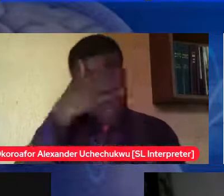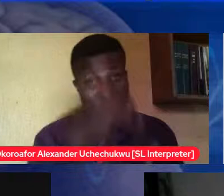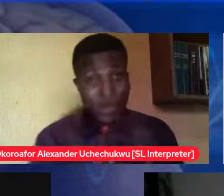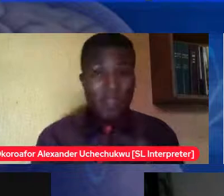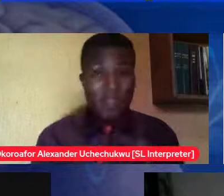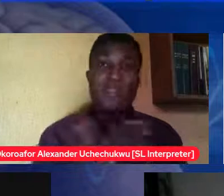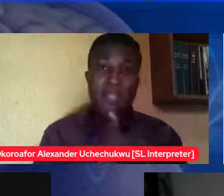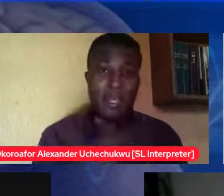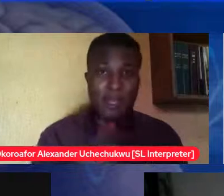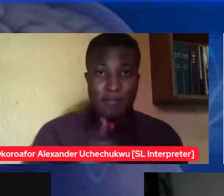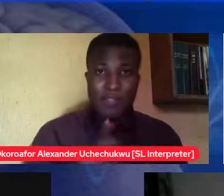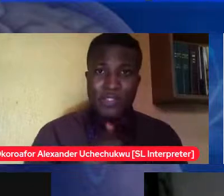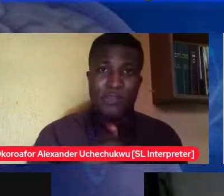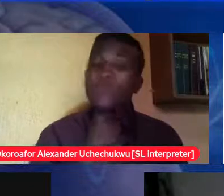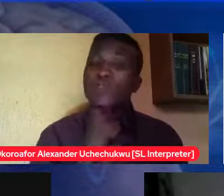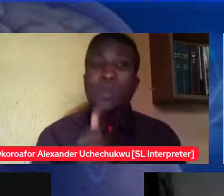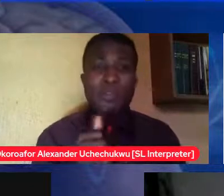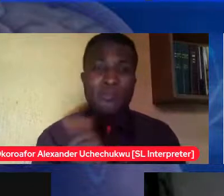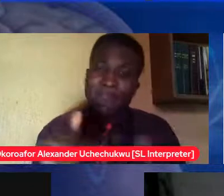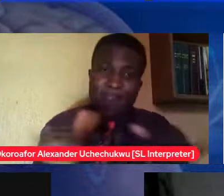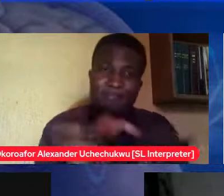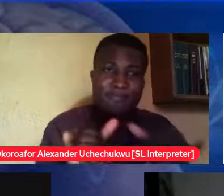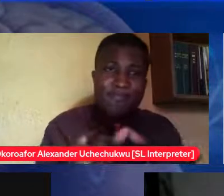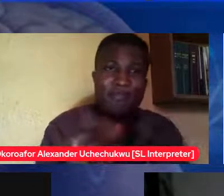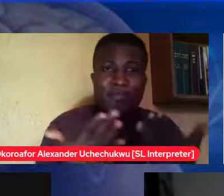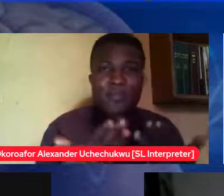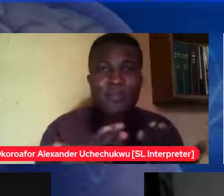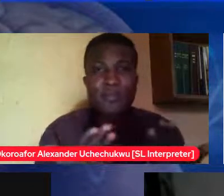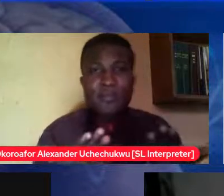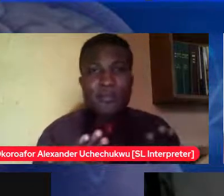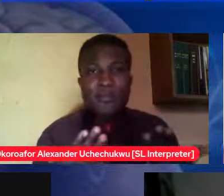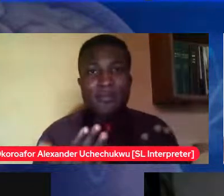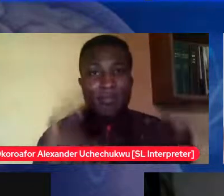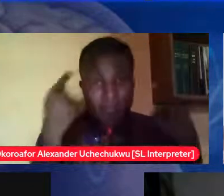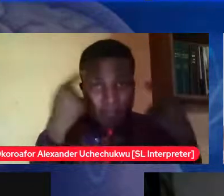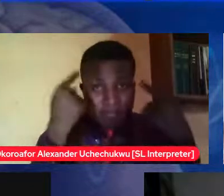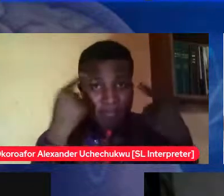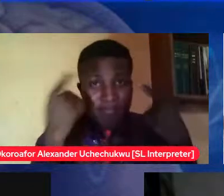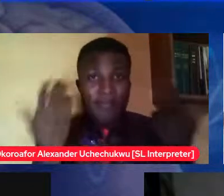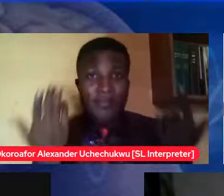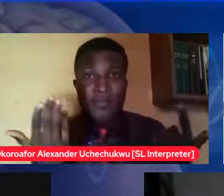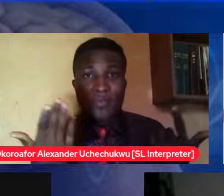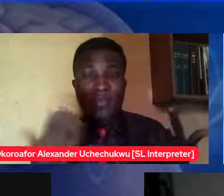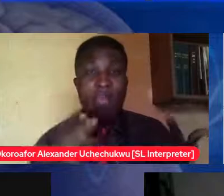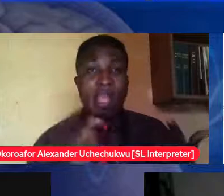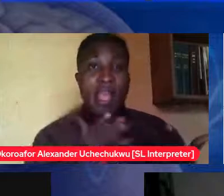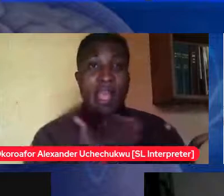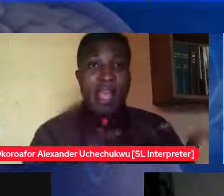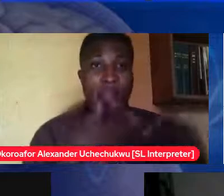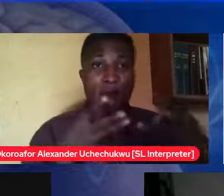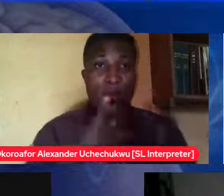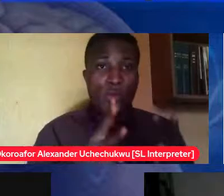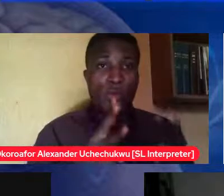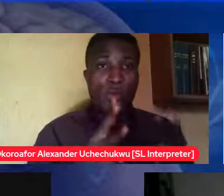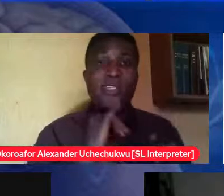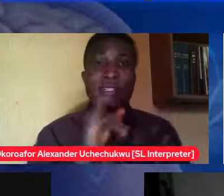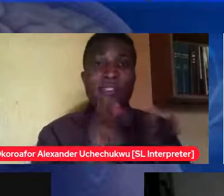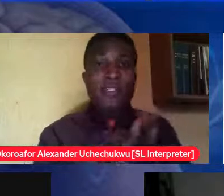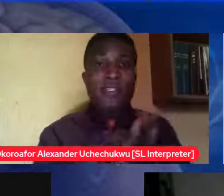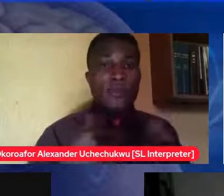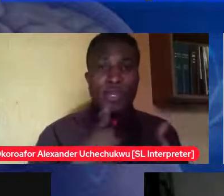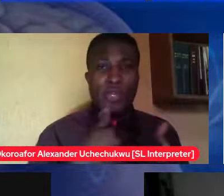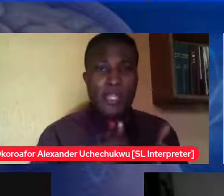his wife he will be in a our role is to place him in an environment so i like to be parents as well who put her in social